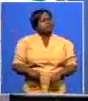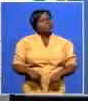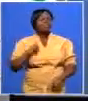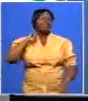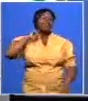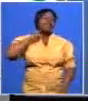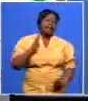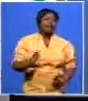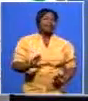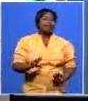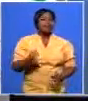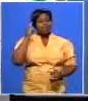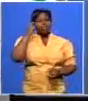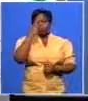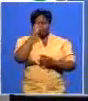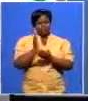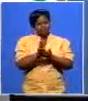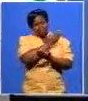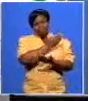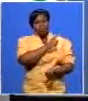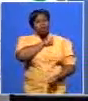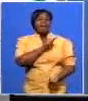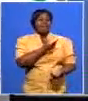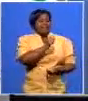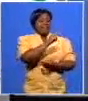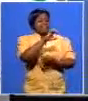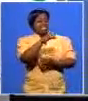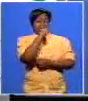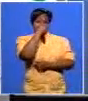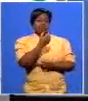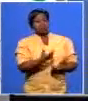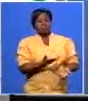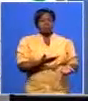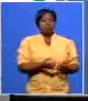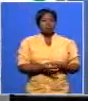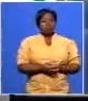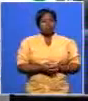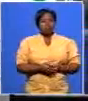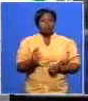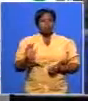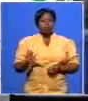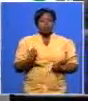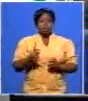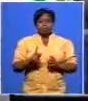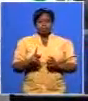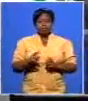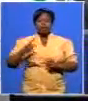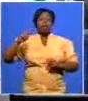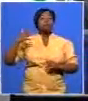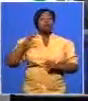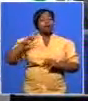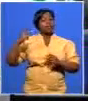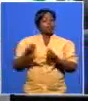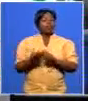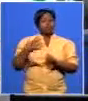and that myth must go away because it's been invented by the anc to try and put us in some kind of what i want to